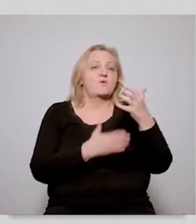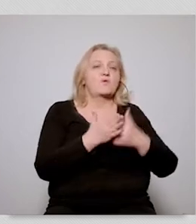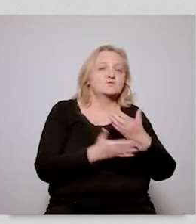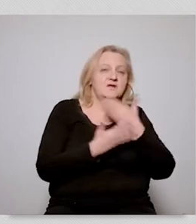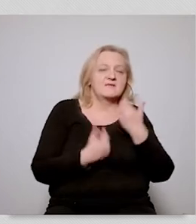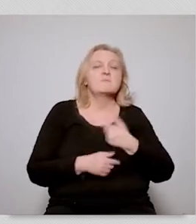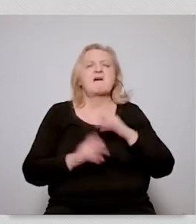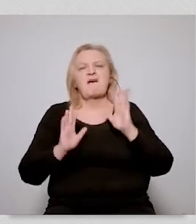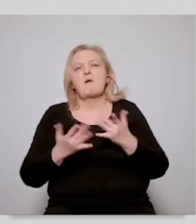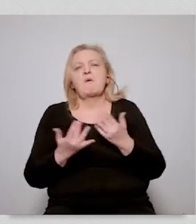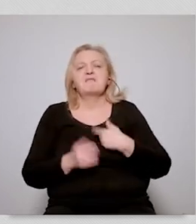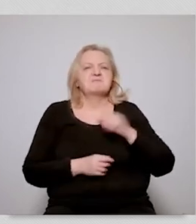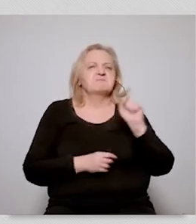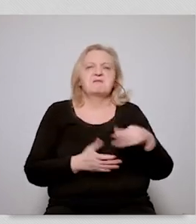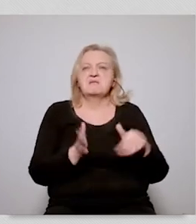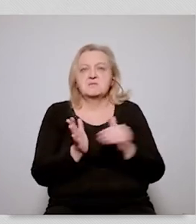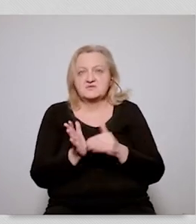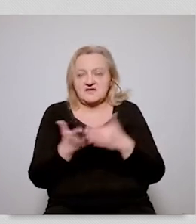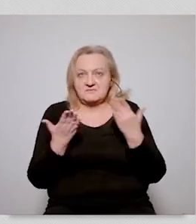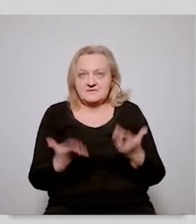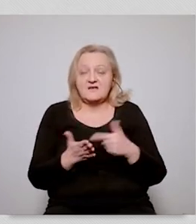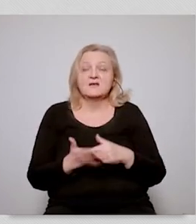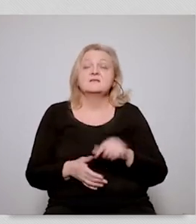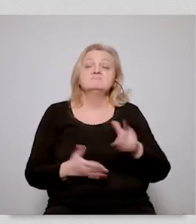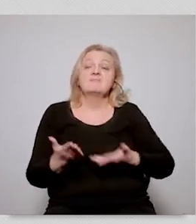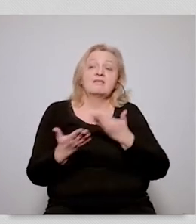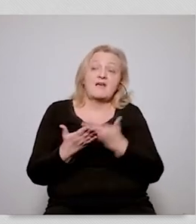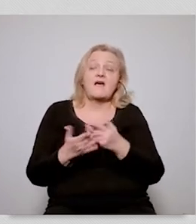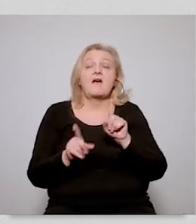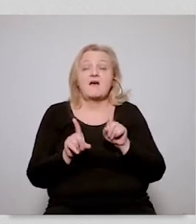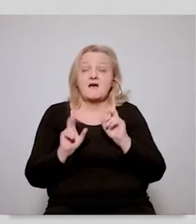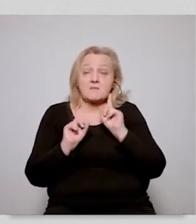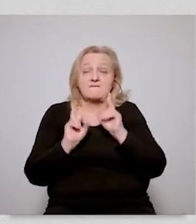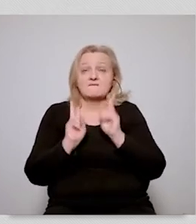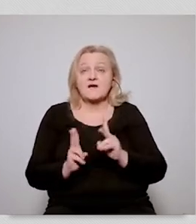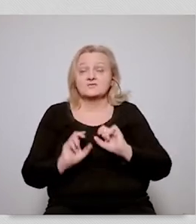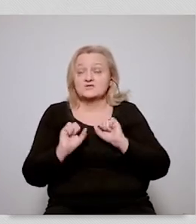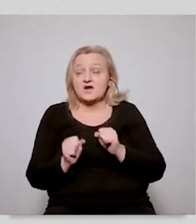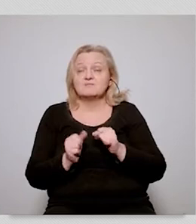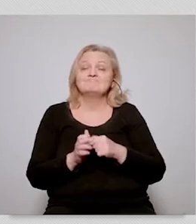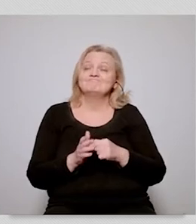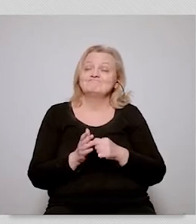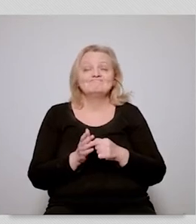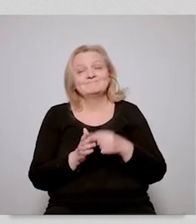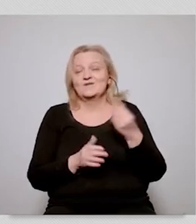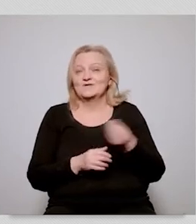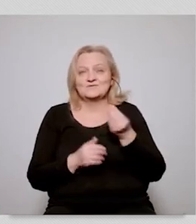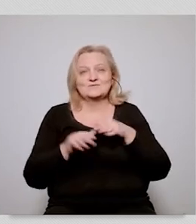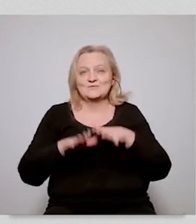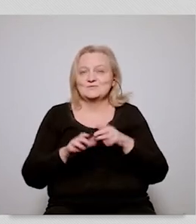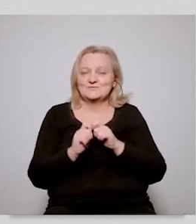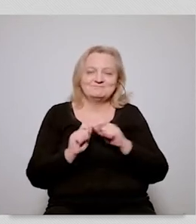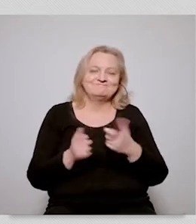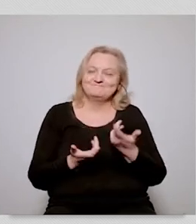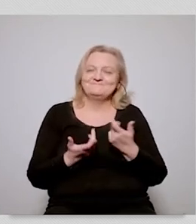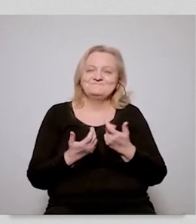enjoy it so it's not a big problem for them to give it up so there is a huge gap between what people declare and what they are